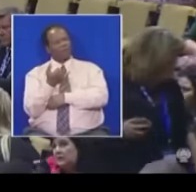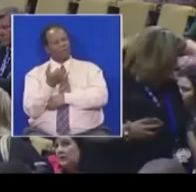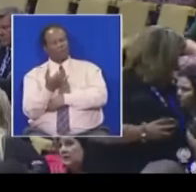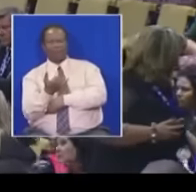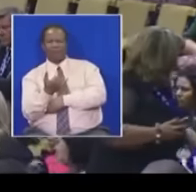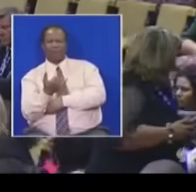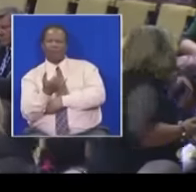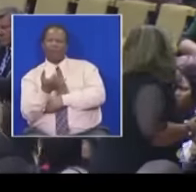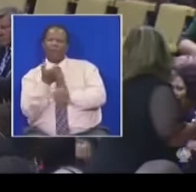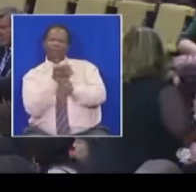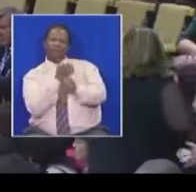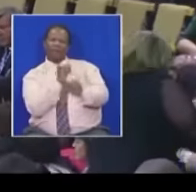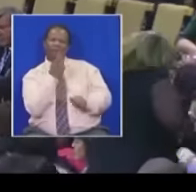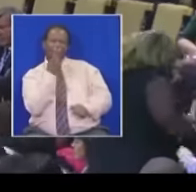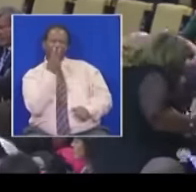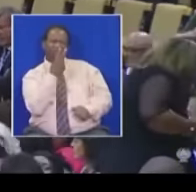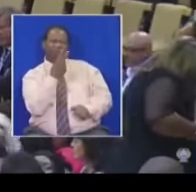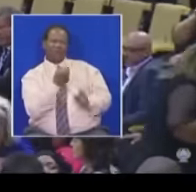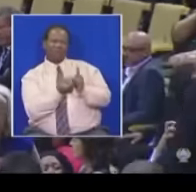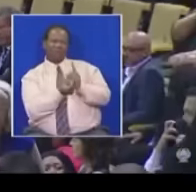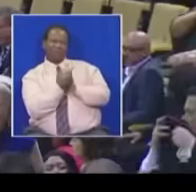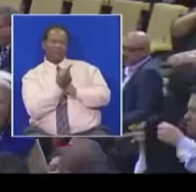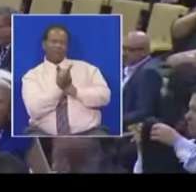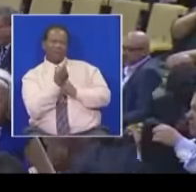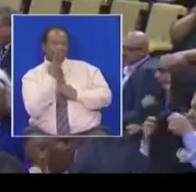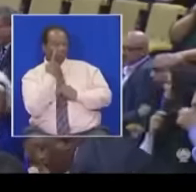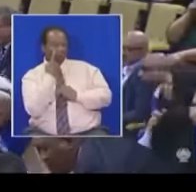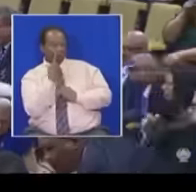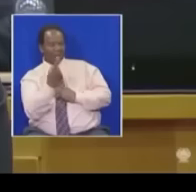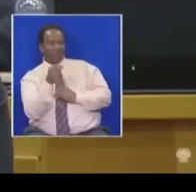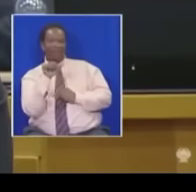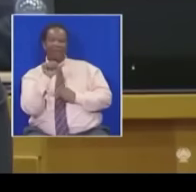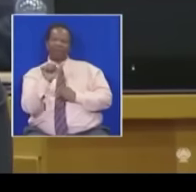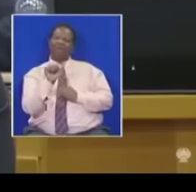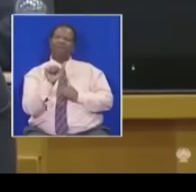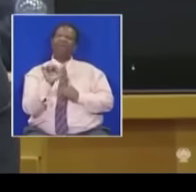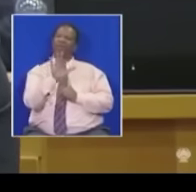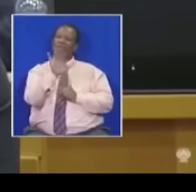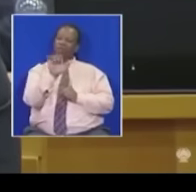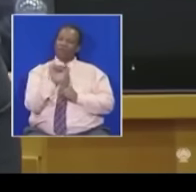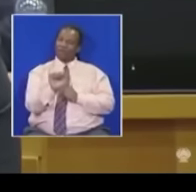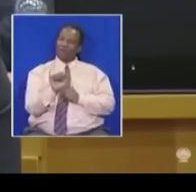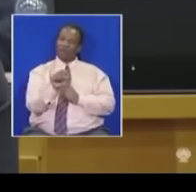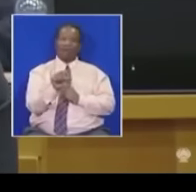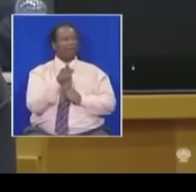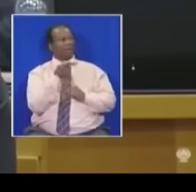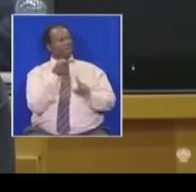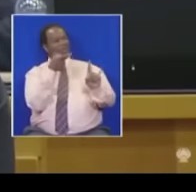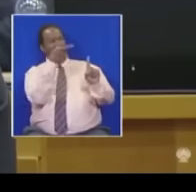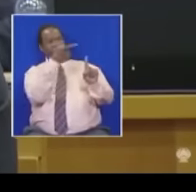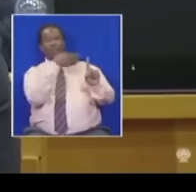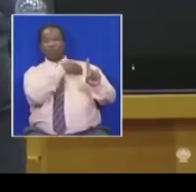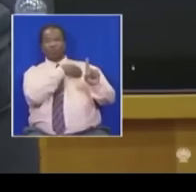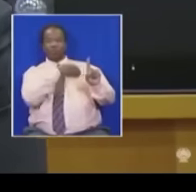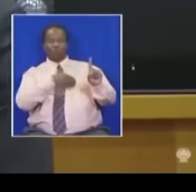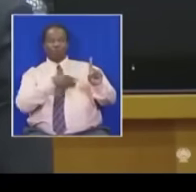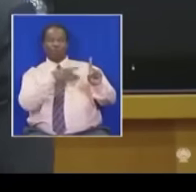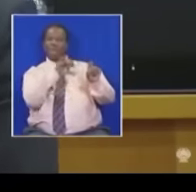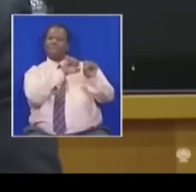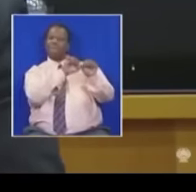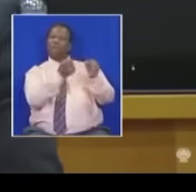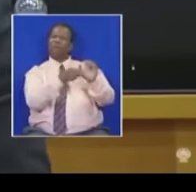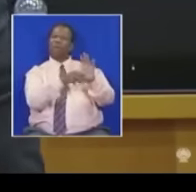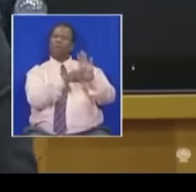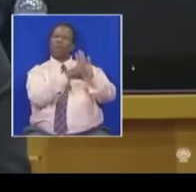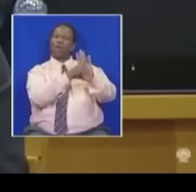what we are witnessing in this House. This man has broken South Africa. You are breaking Parliament. no, no, no,